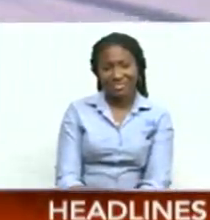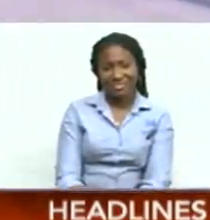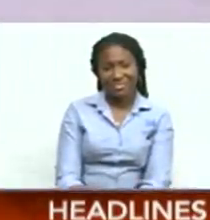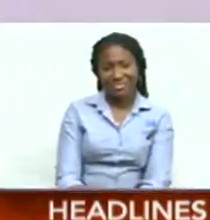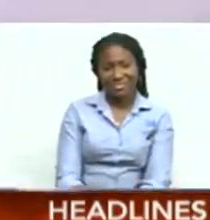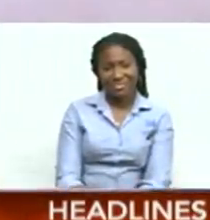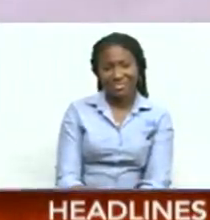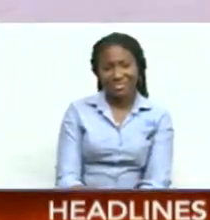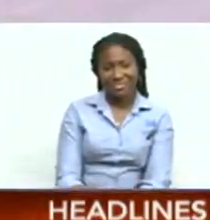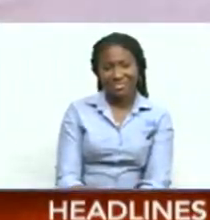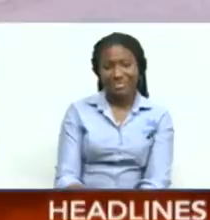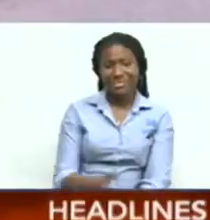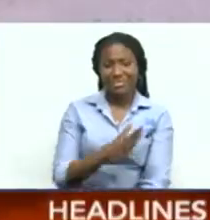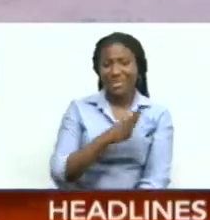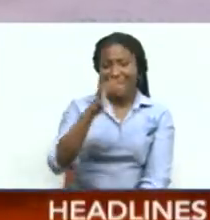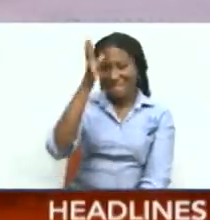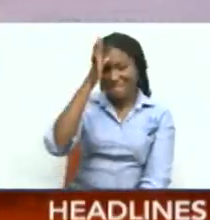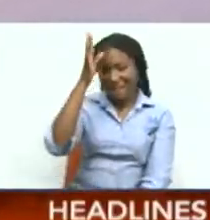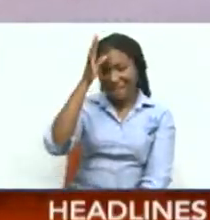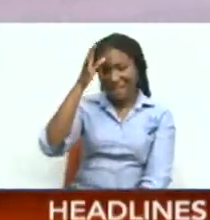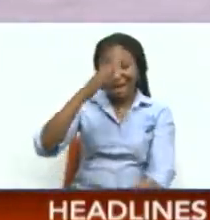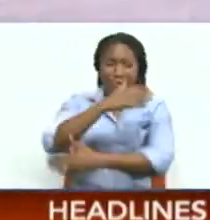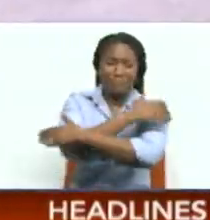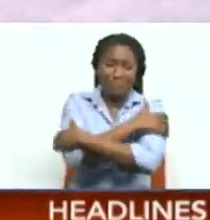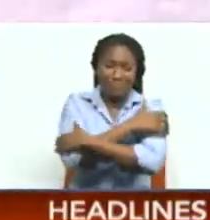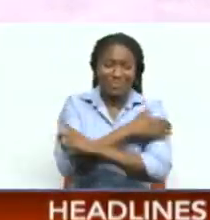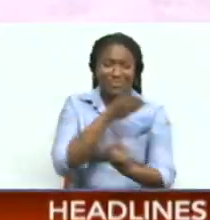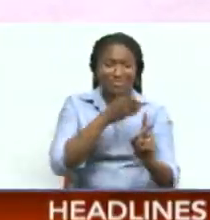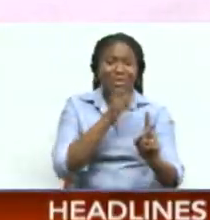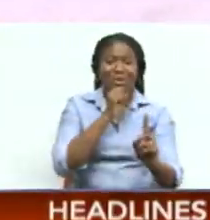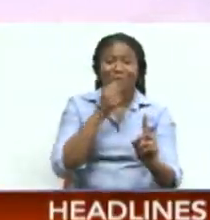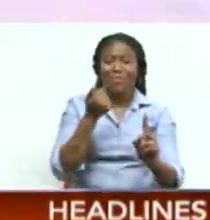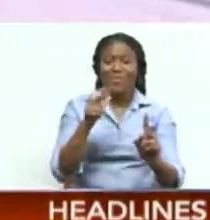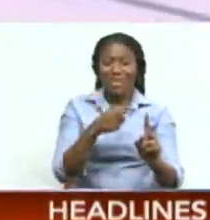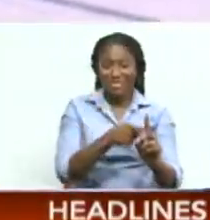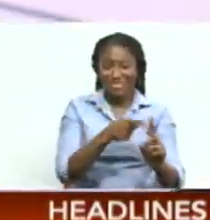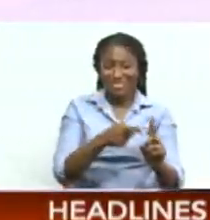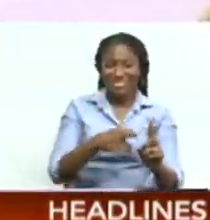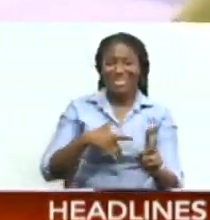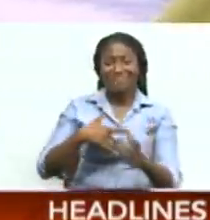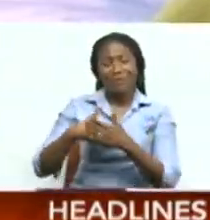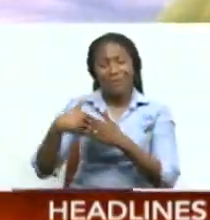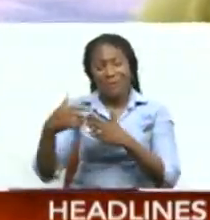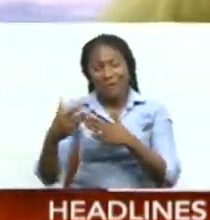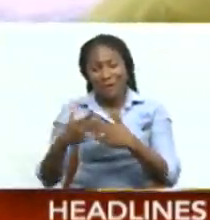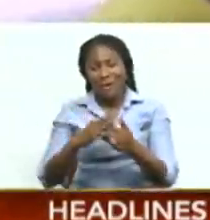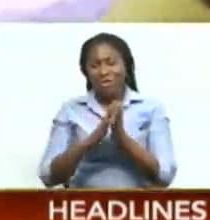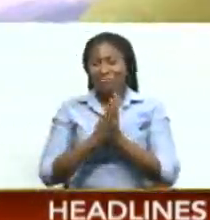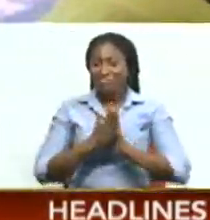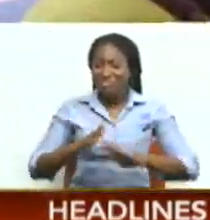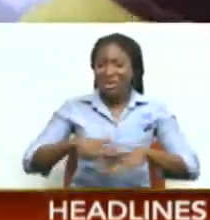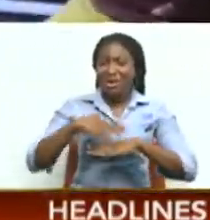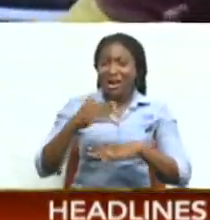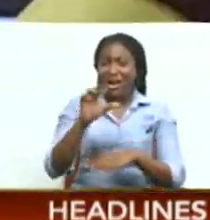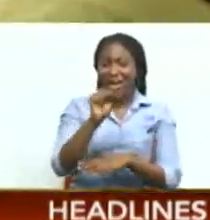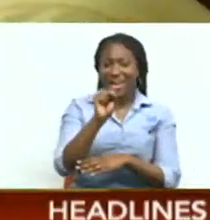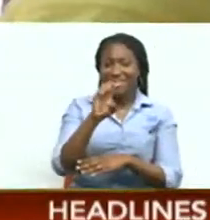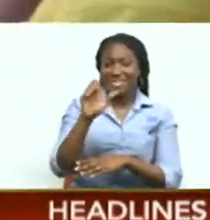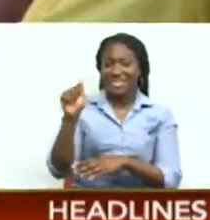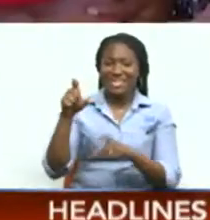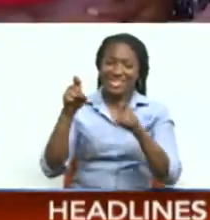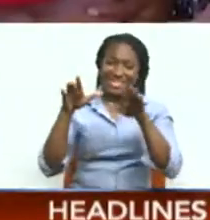In his father's embracing arms, 13-year-old Russell Diaz finds comfort and relief following Thursday's SEA